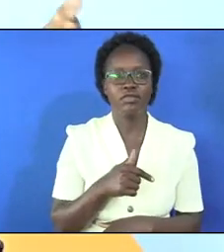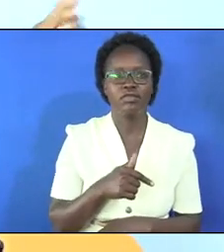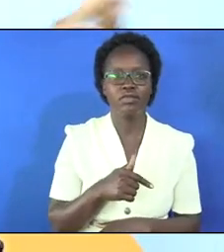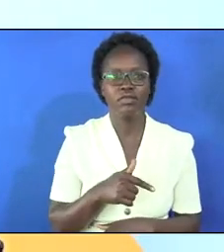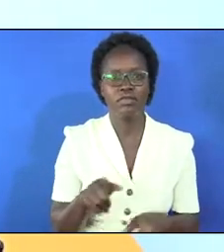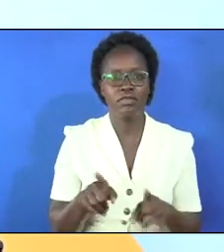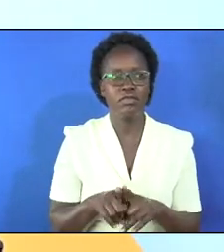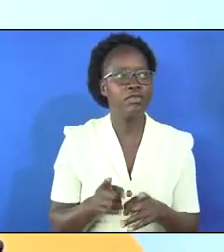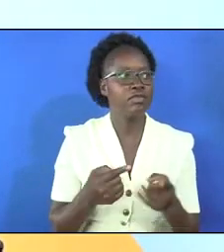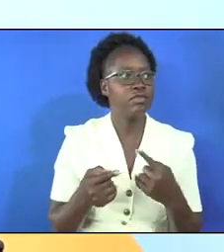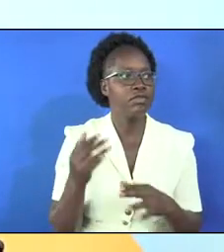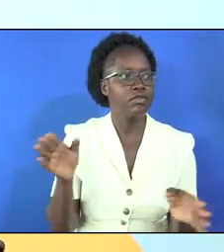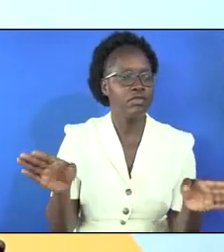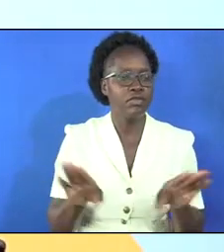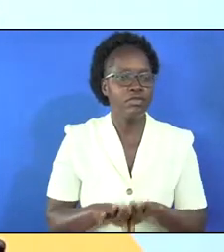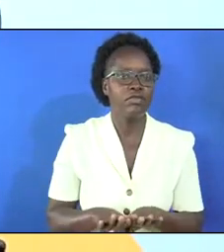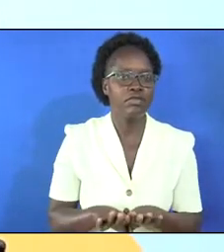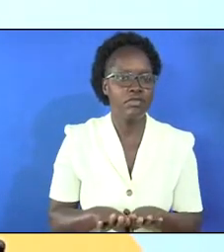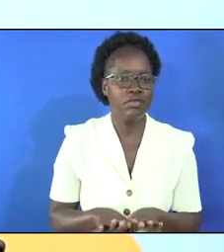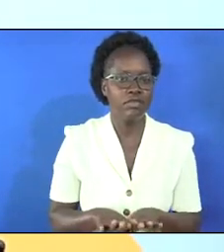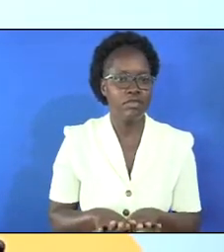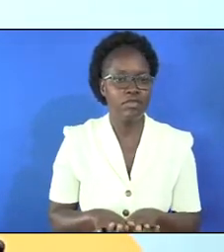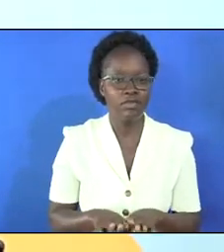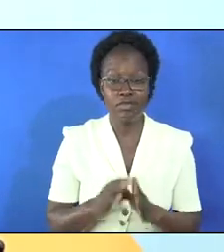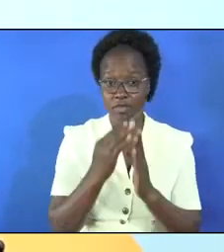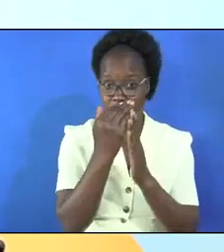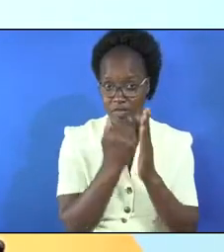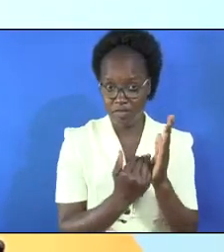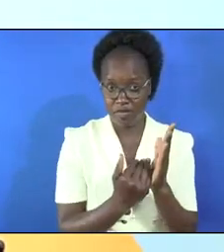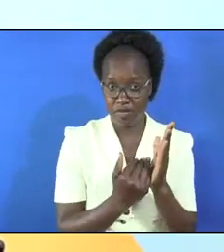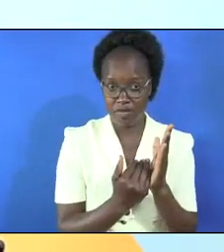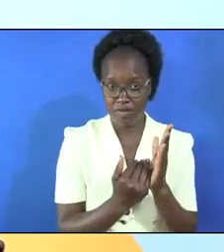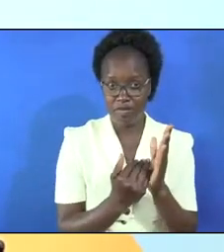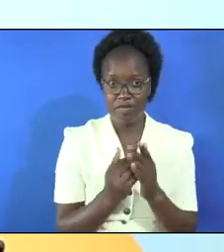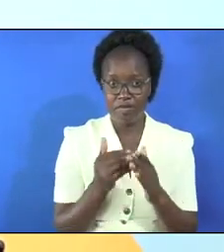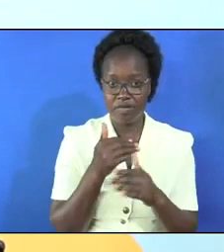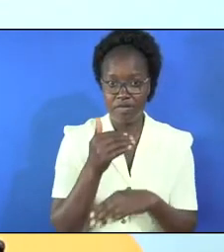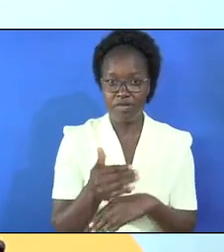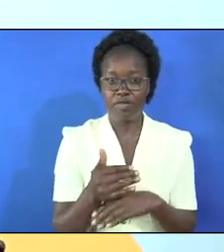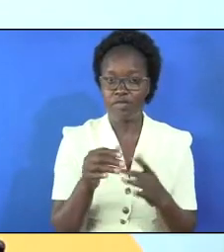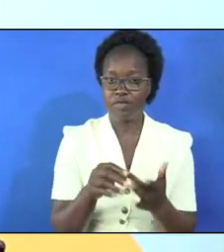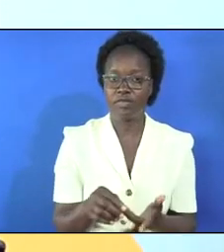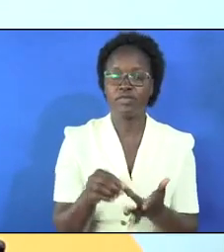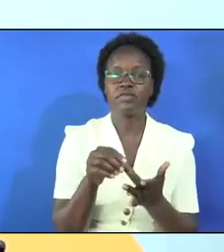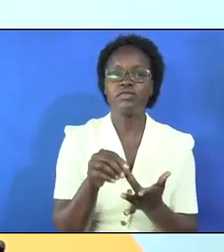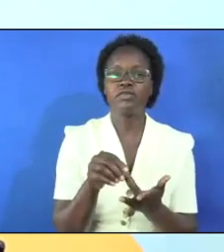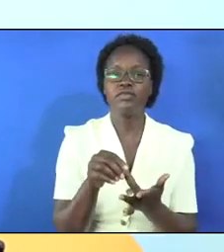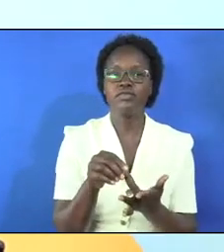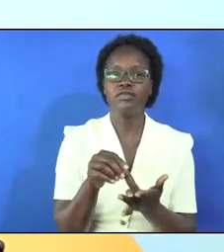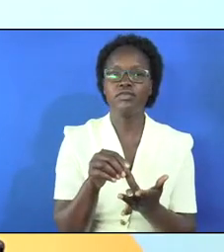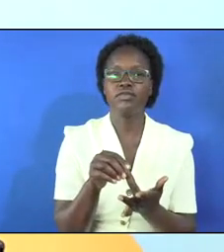as we come to the closure of this program now after this special